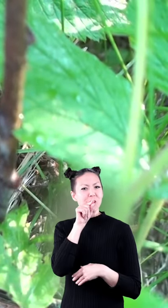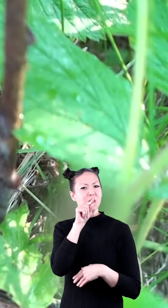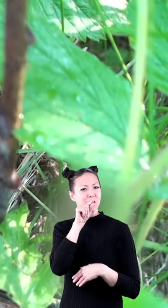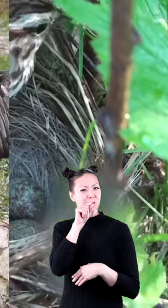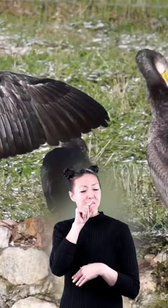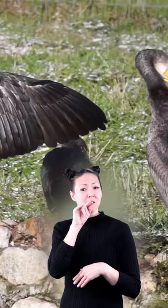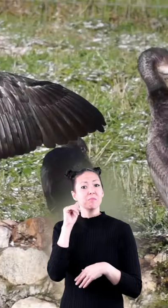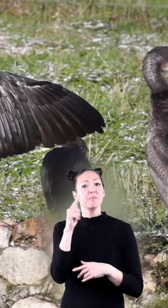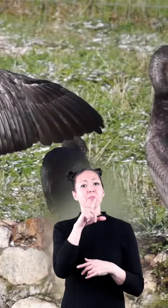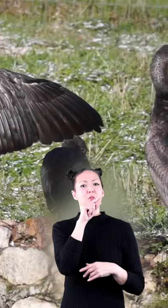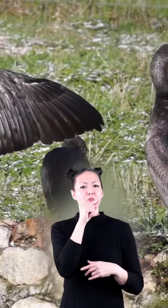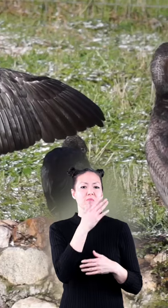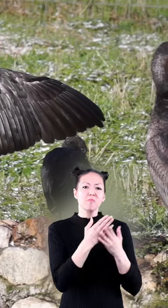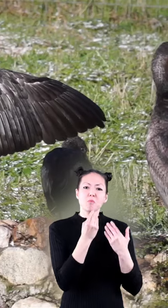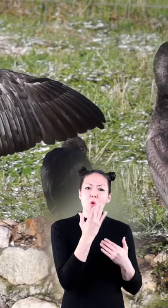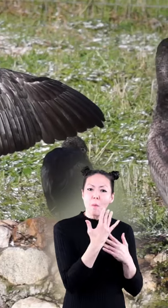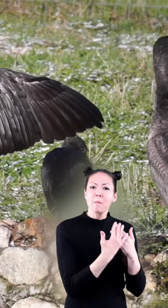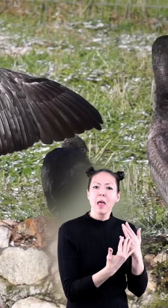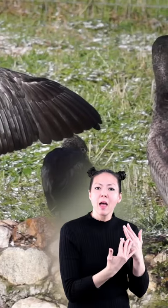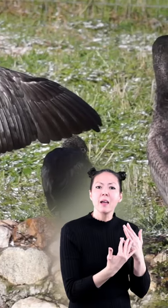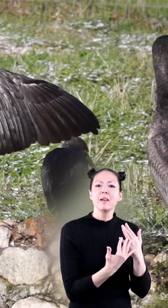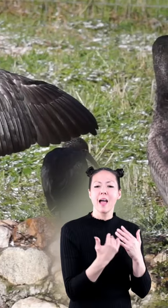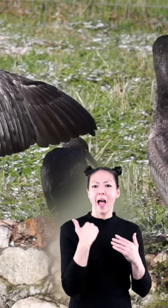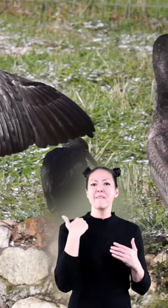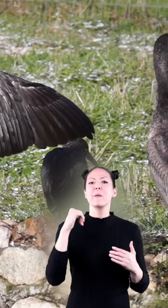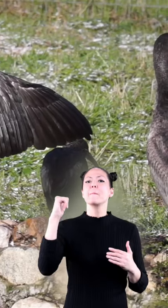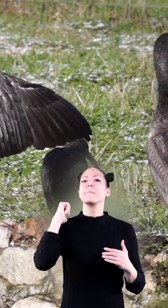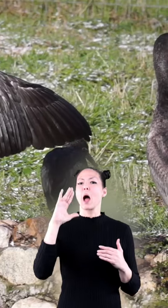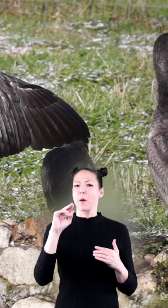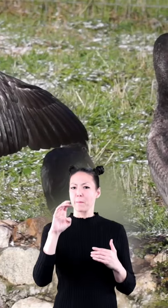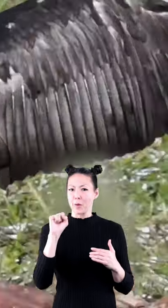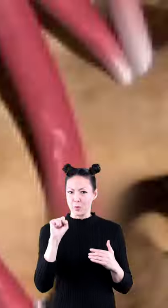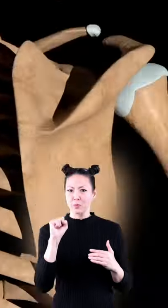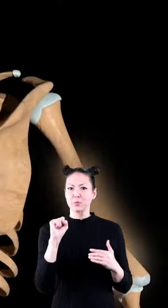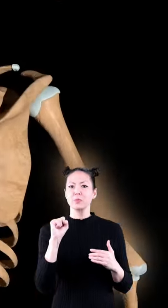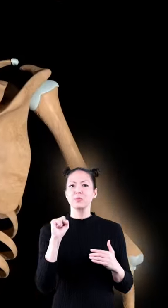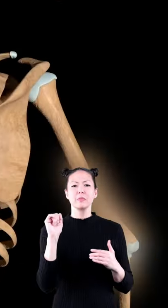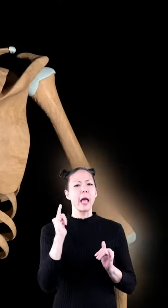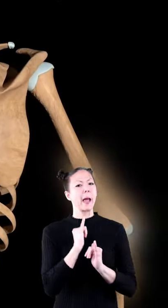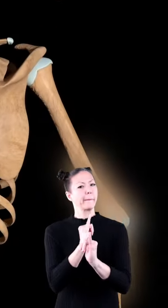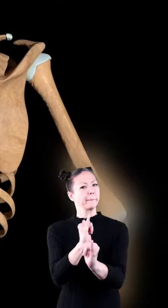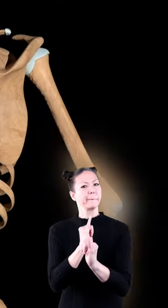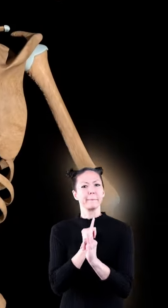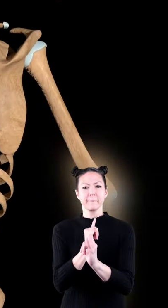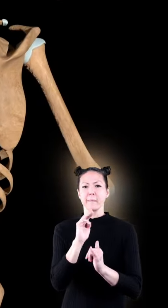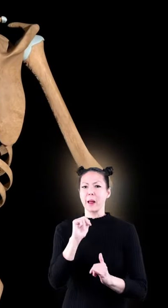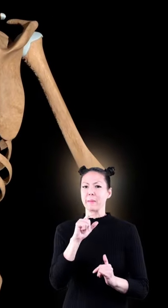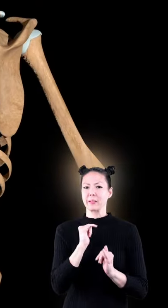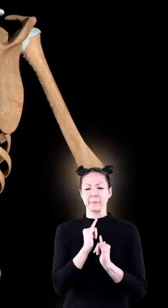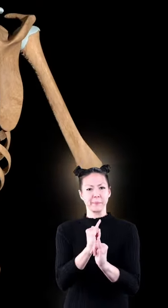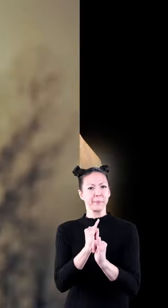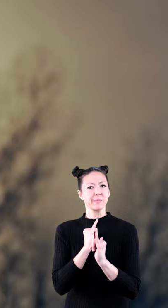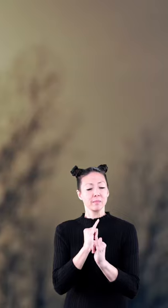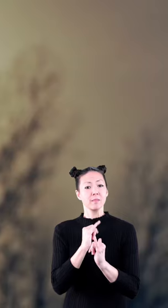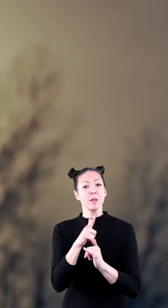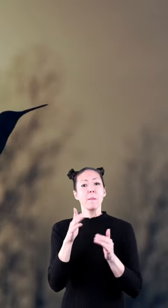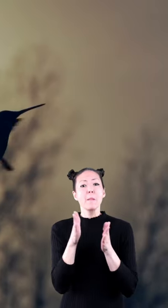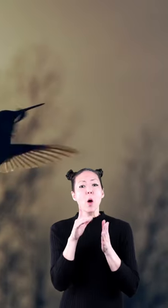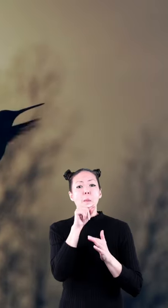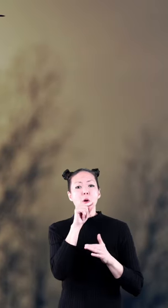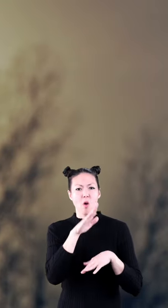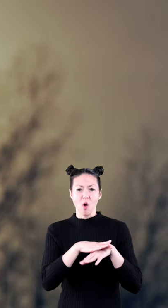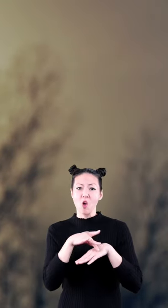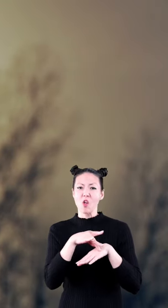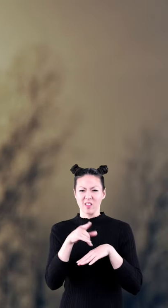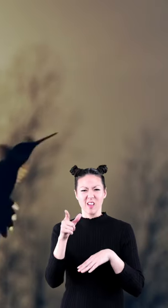all birds are warm-blooded and have backbones just like you and other mammals the smallest